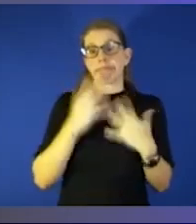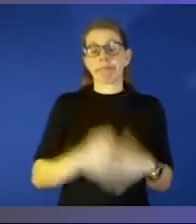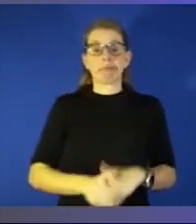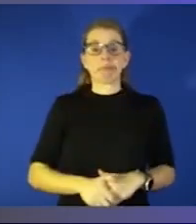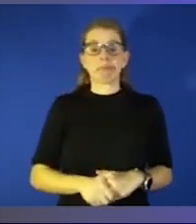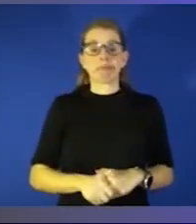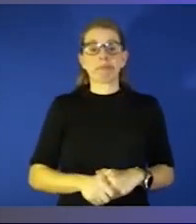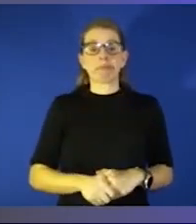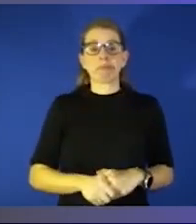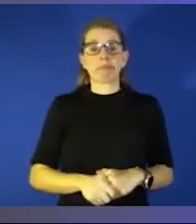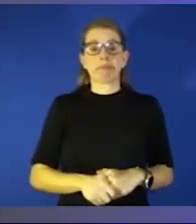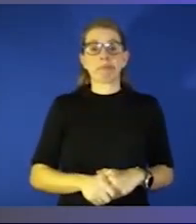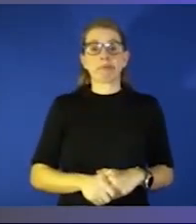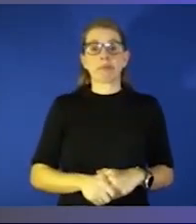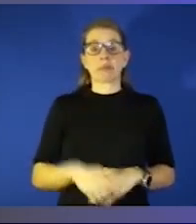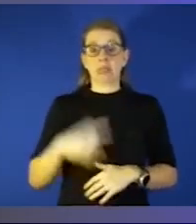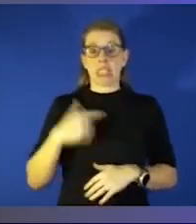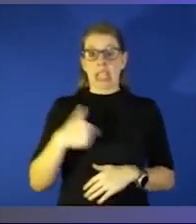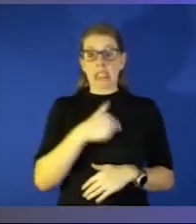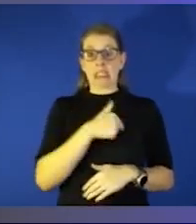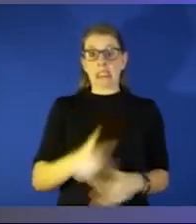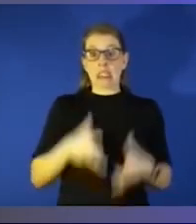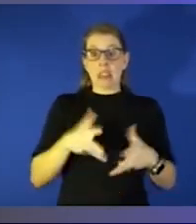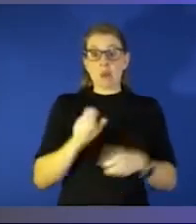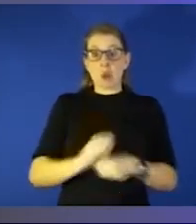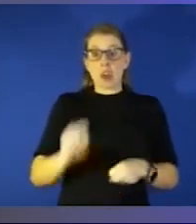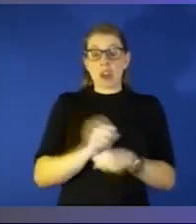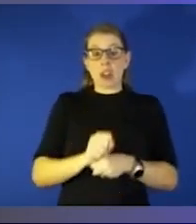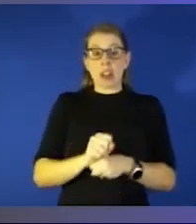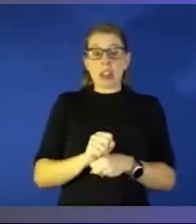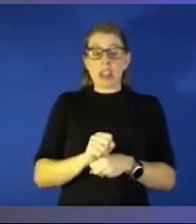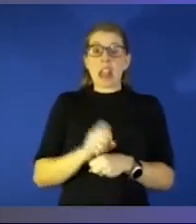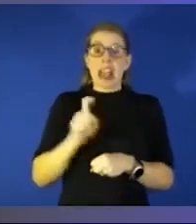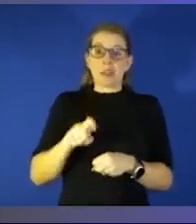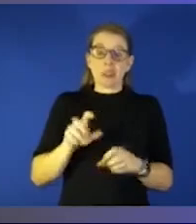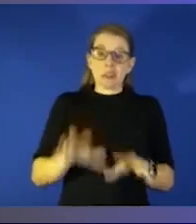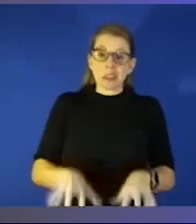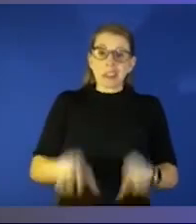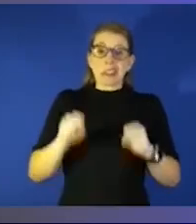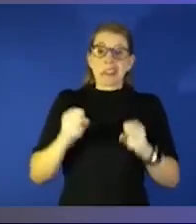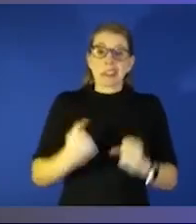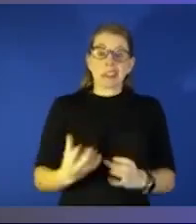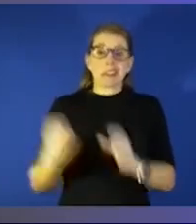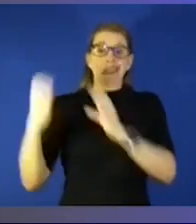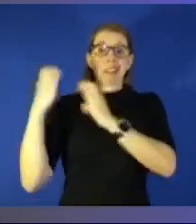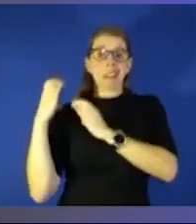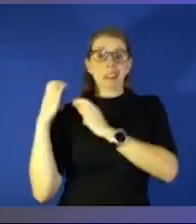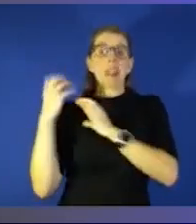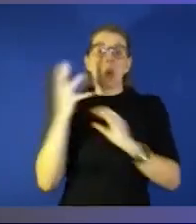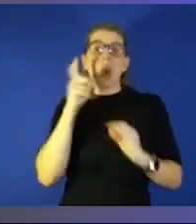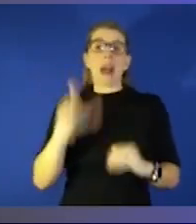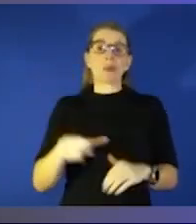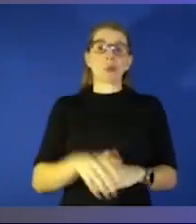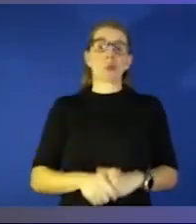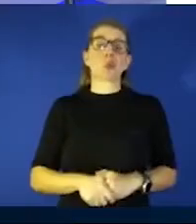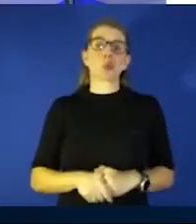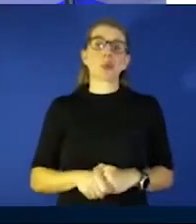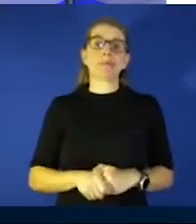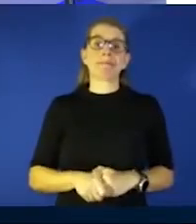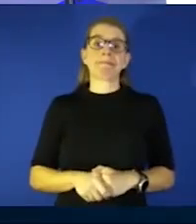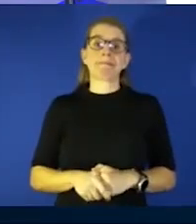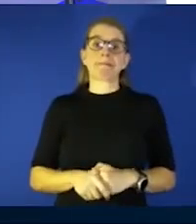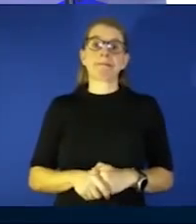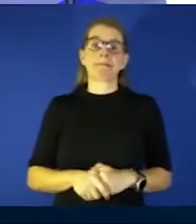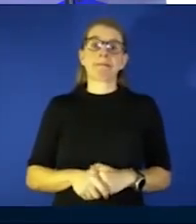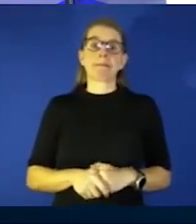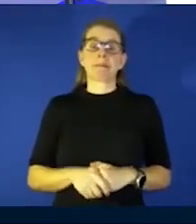rest of us are going to have to kind of pick up the slack in that in that respect so yeah I